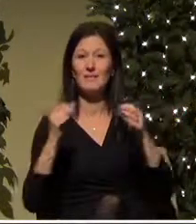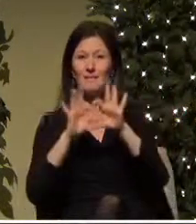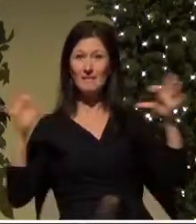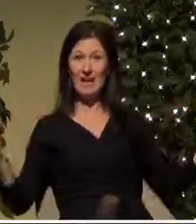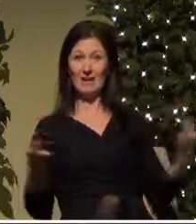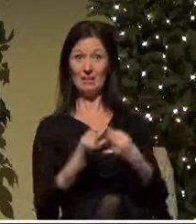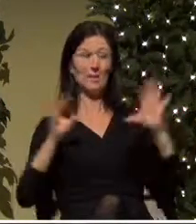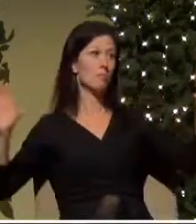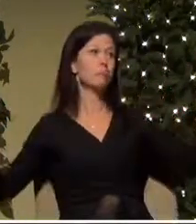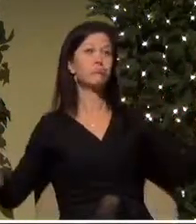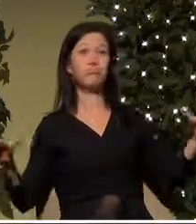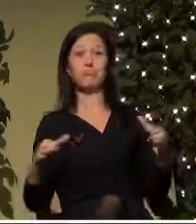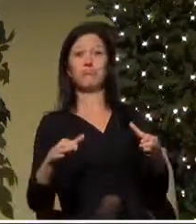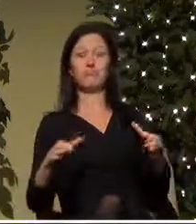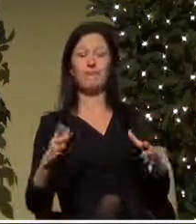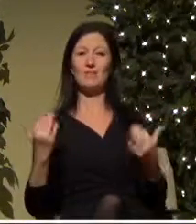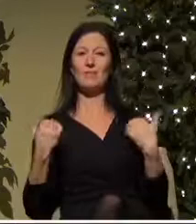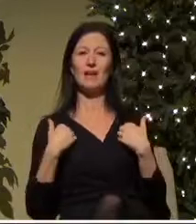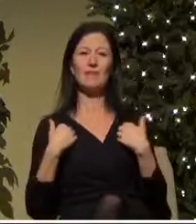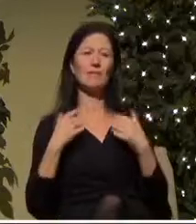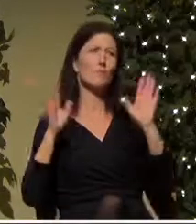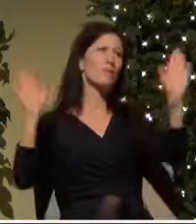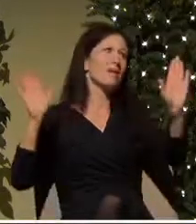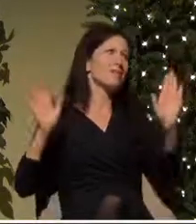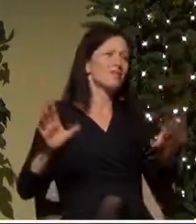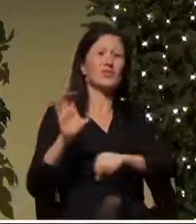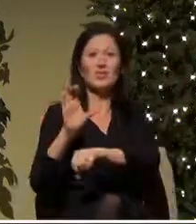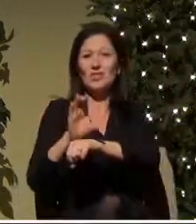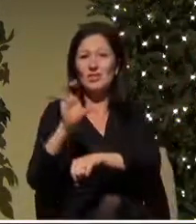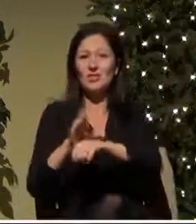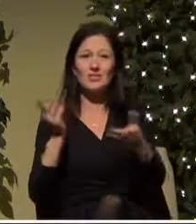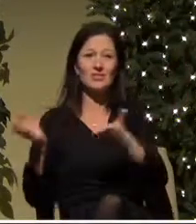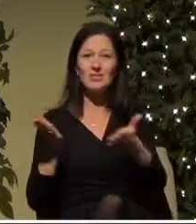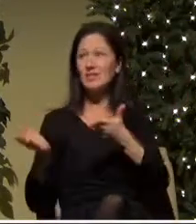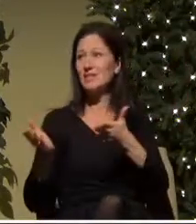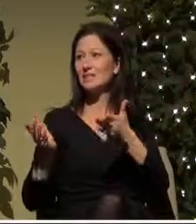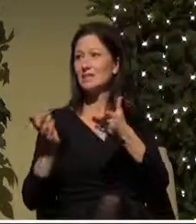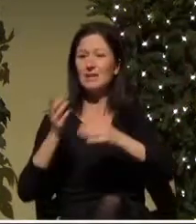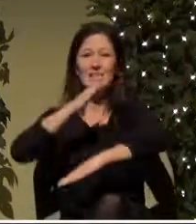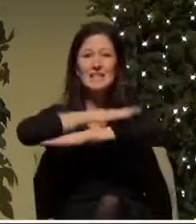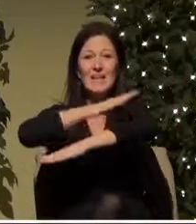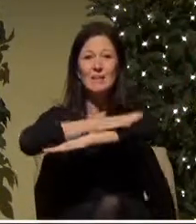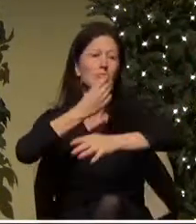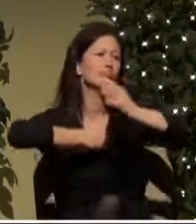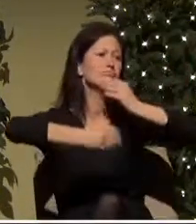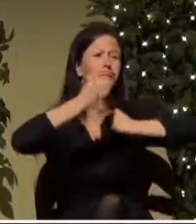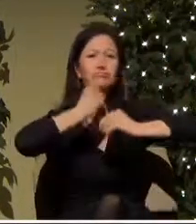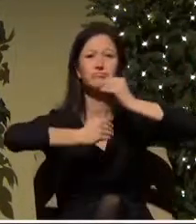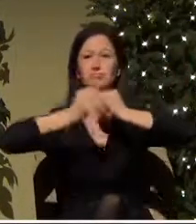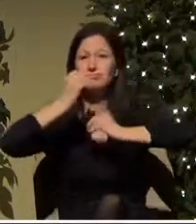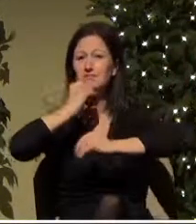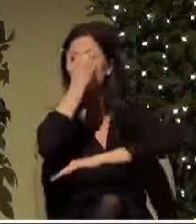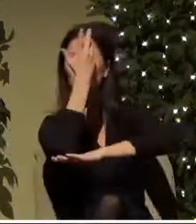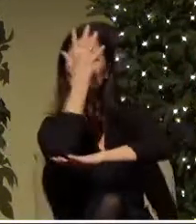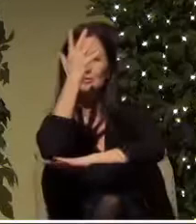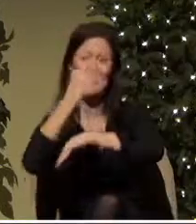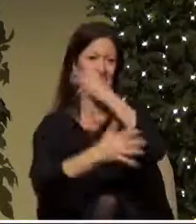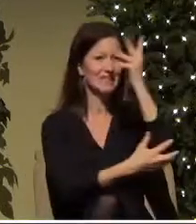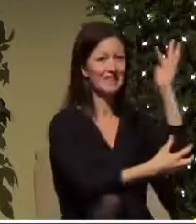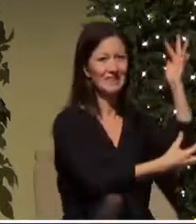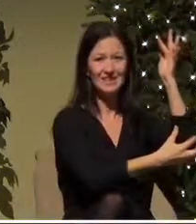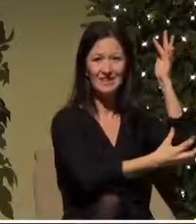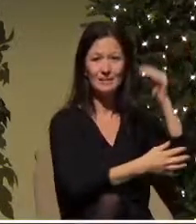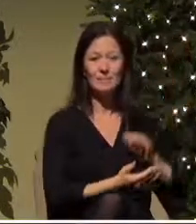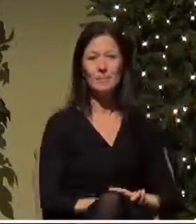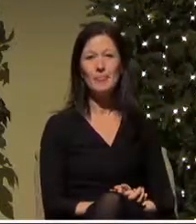we have extra church services and gatherings around tables and trees now in these